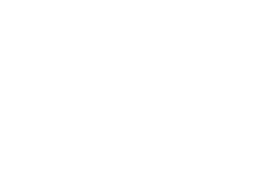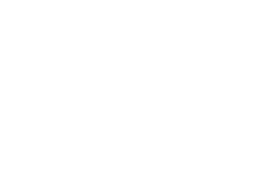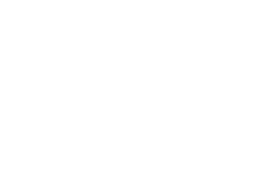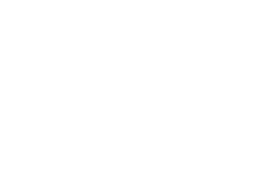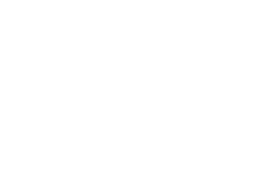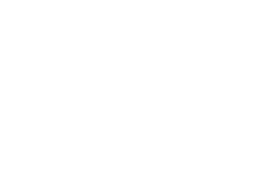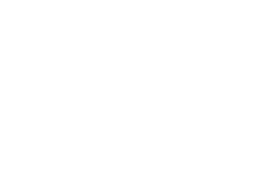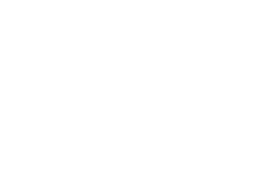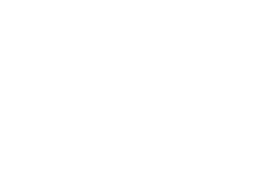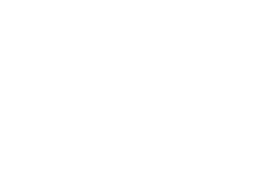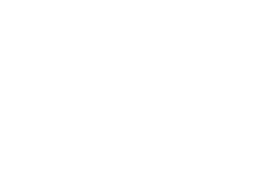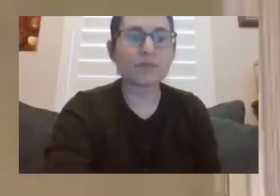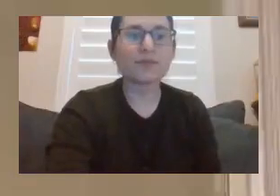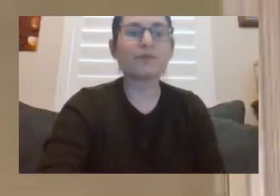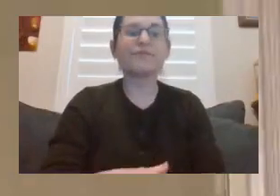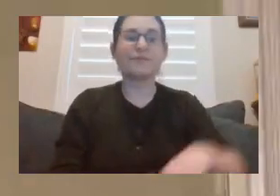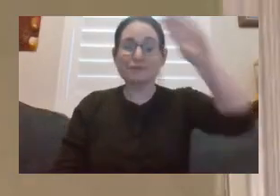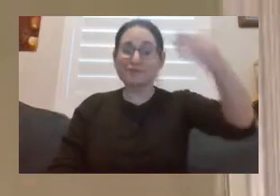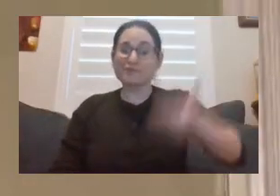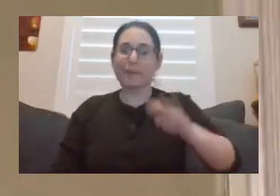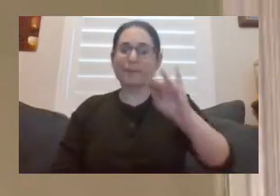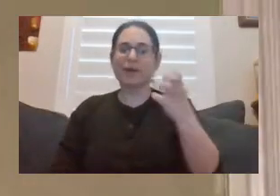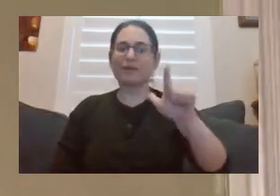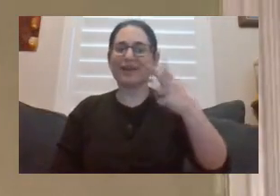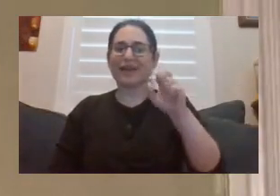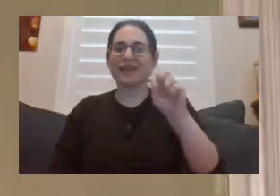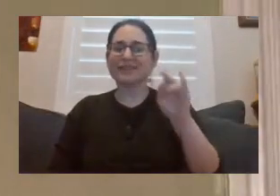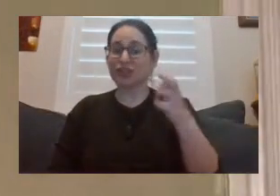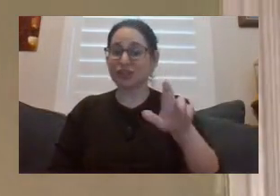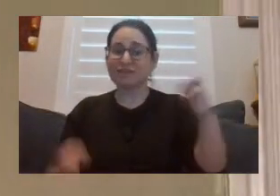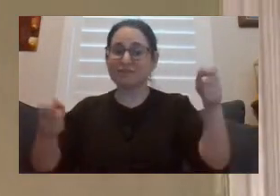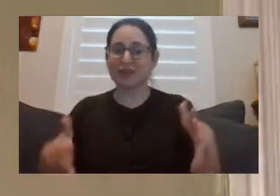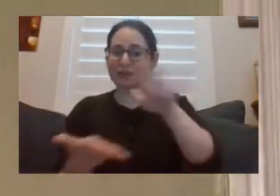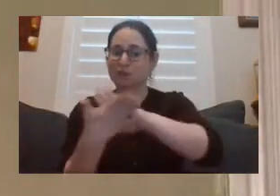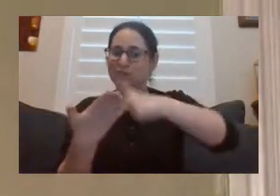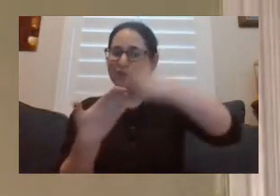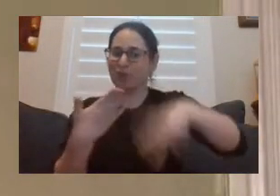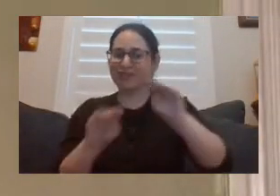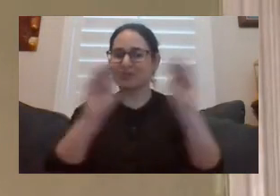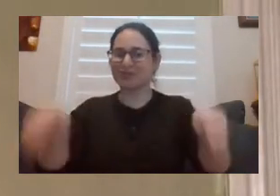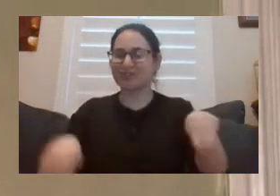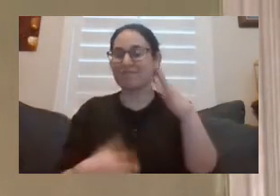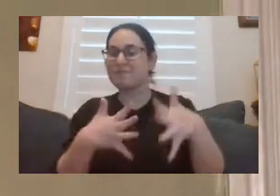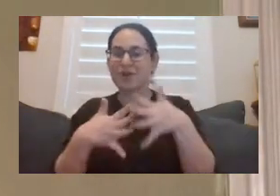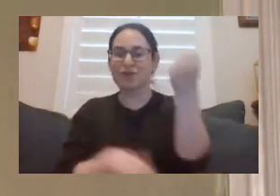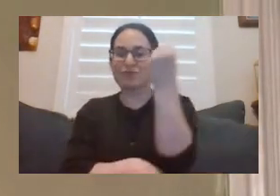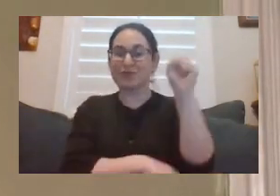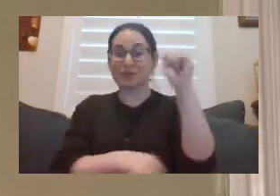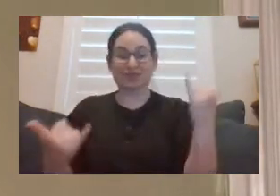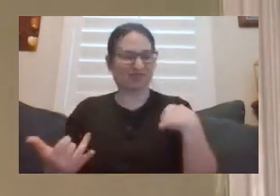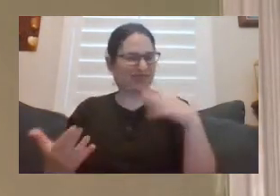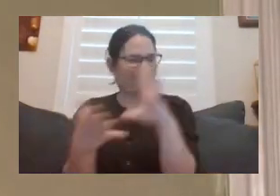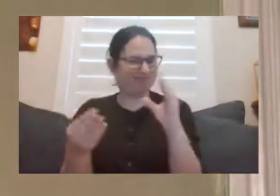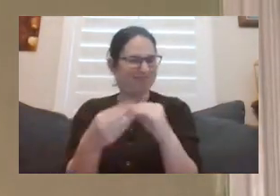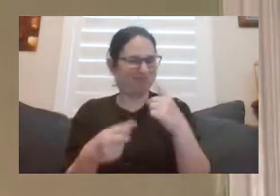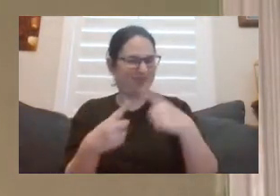the American Revolution. Hello, I'm Michael Hensinger, the Manager of School Programs at the Museum of the American Revolution, and today I'm